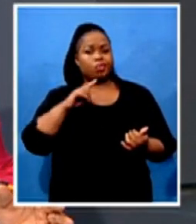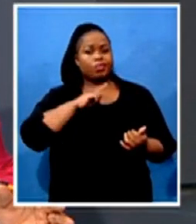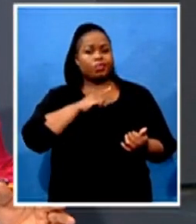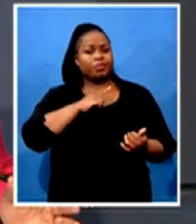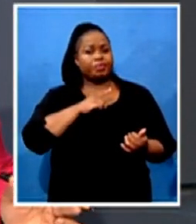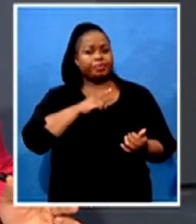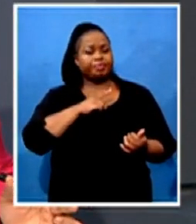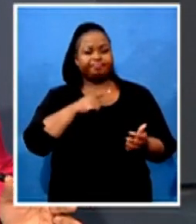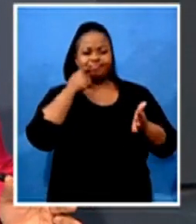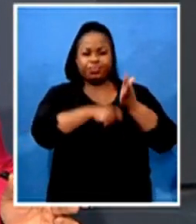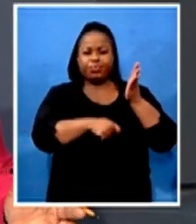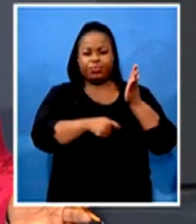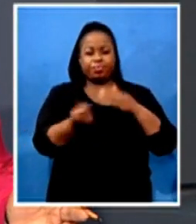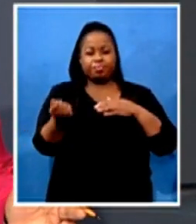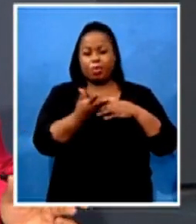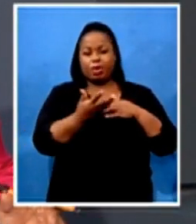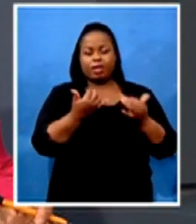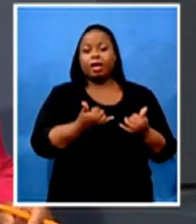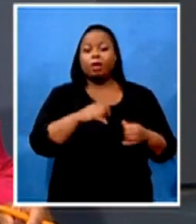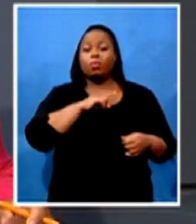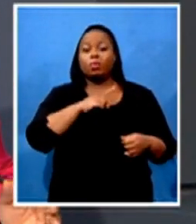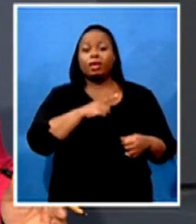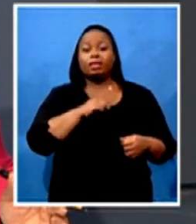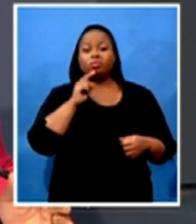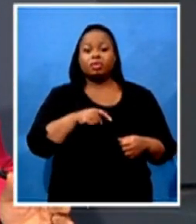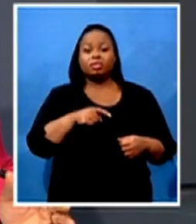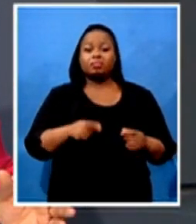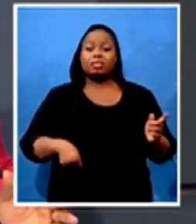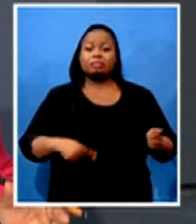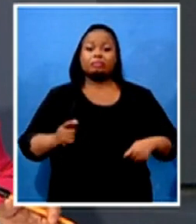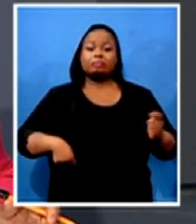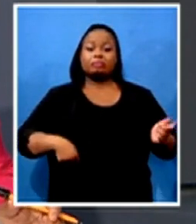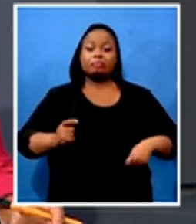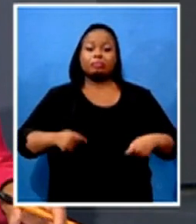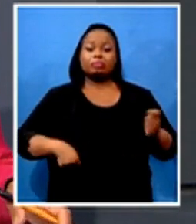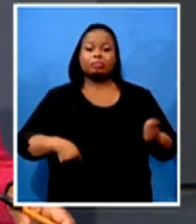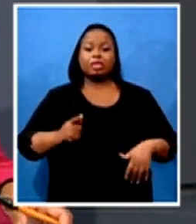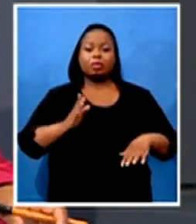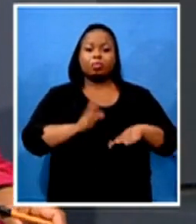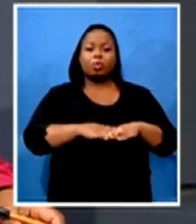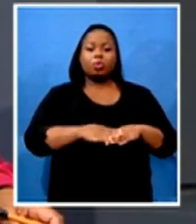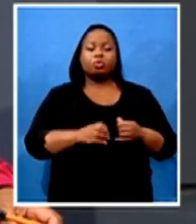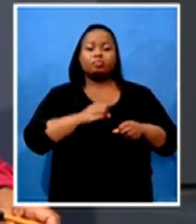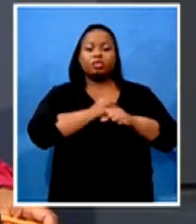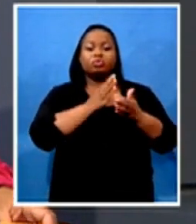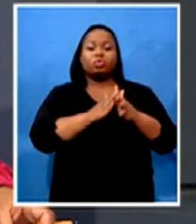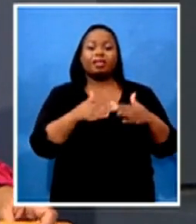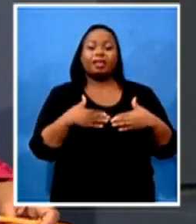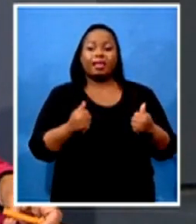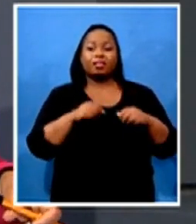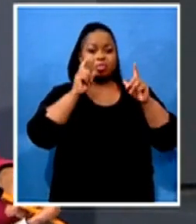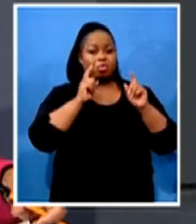you also have to fork out money in relation to keeping with the health protocols. Tell us about these concerns.